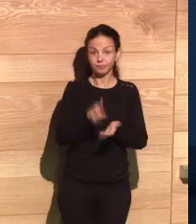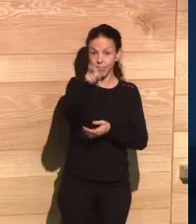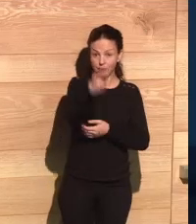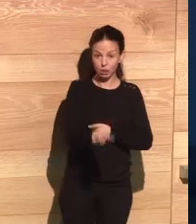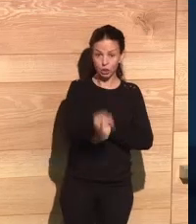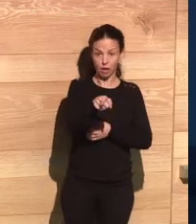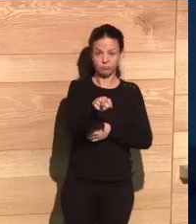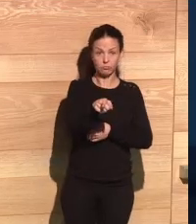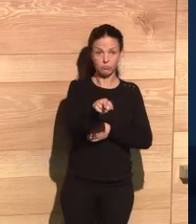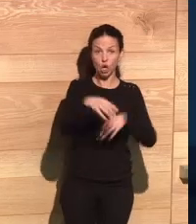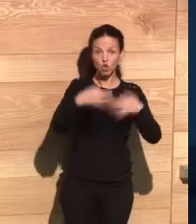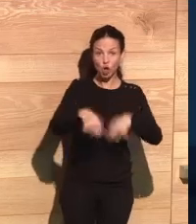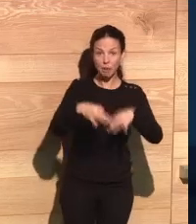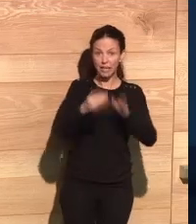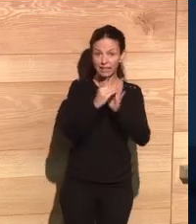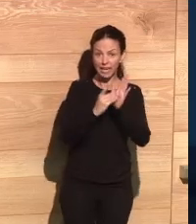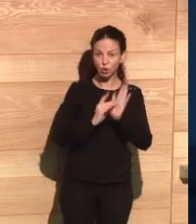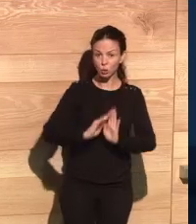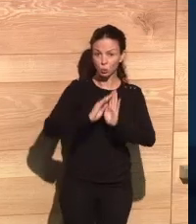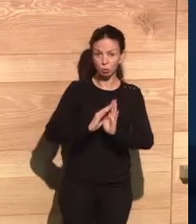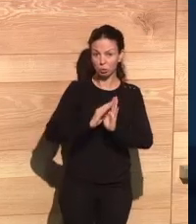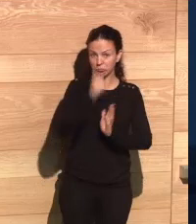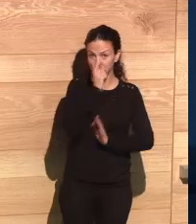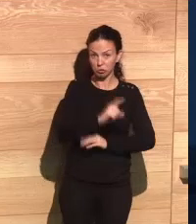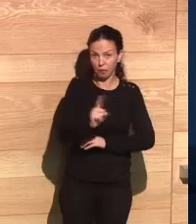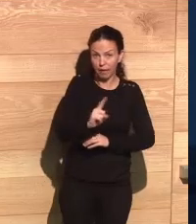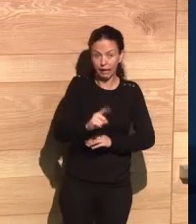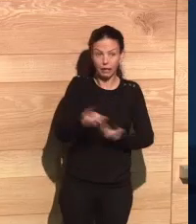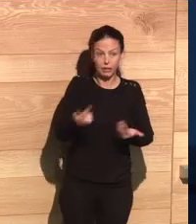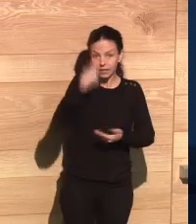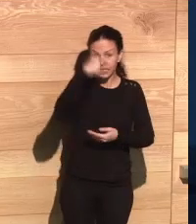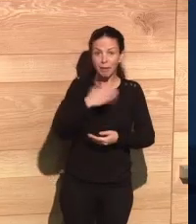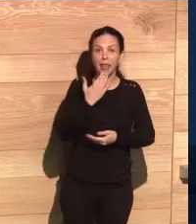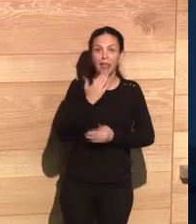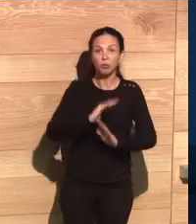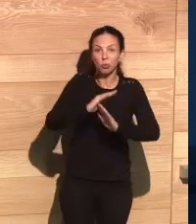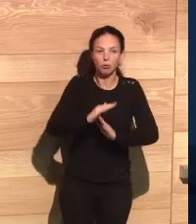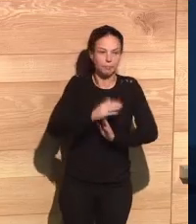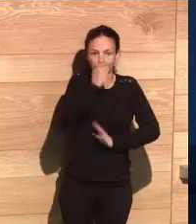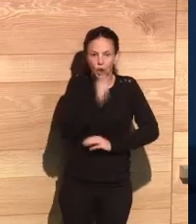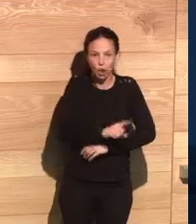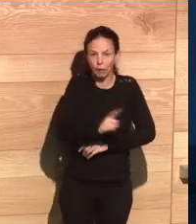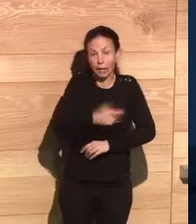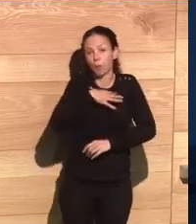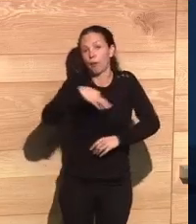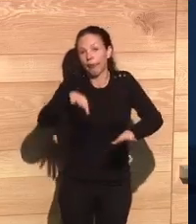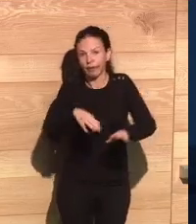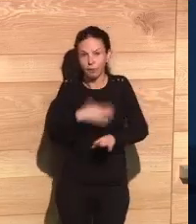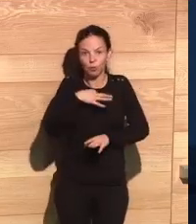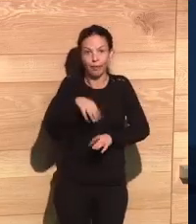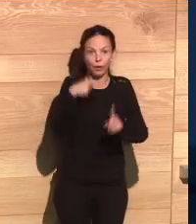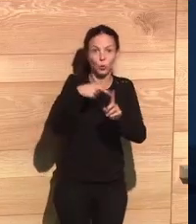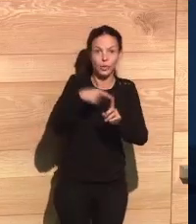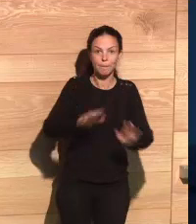this does not happen with data. For you, as a private individual, data are not so important